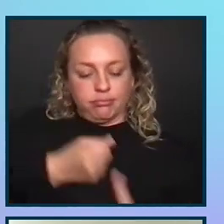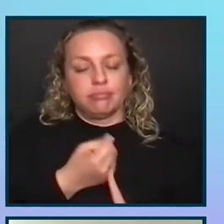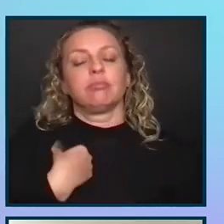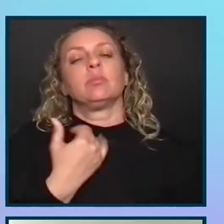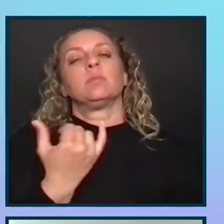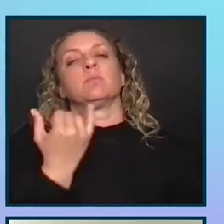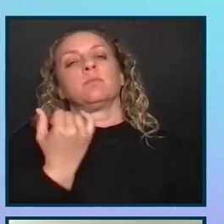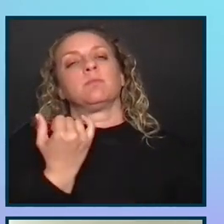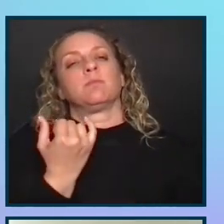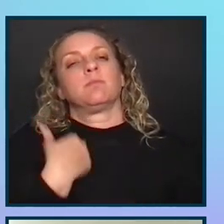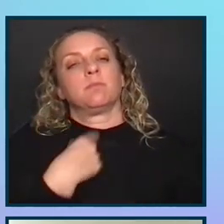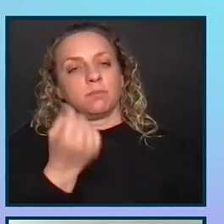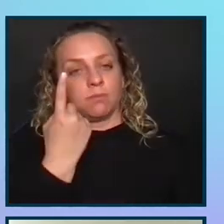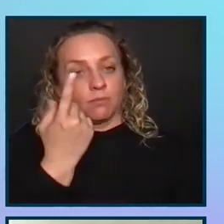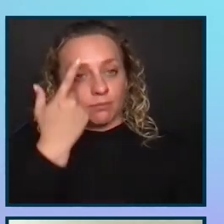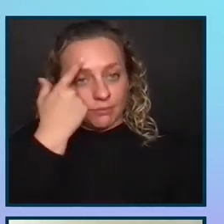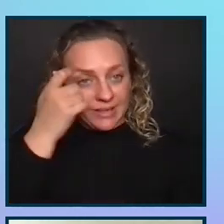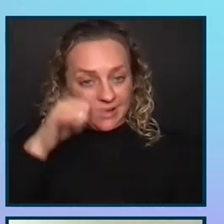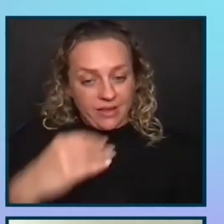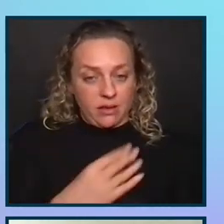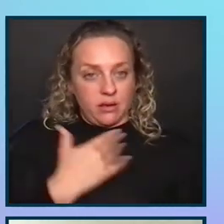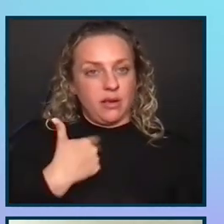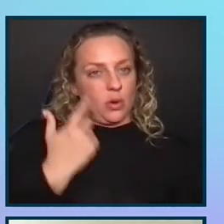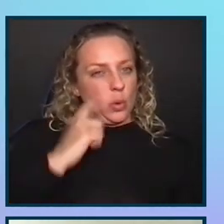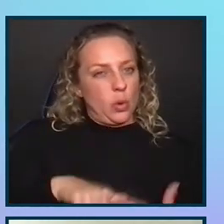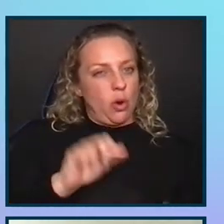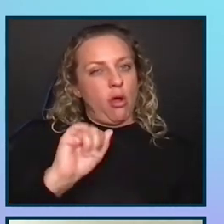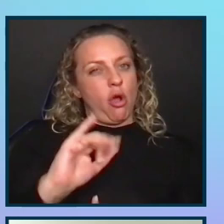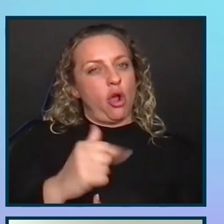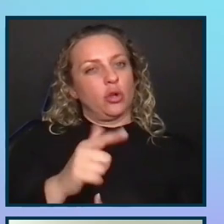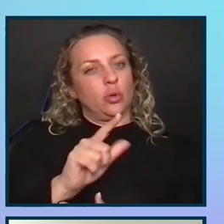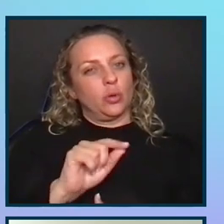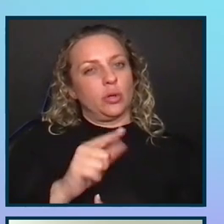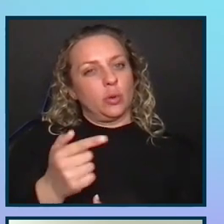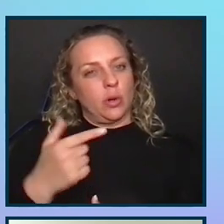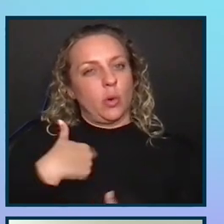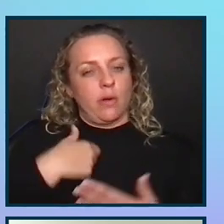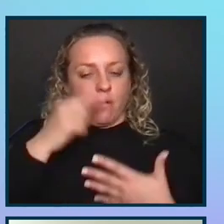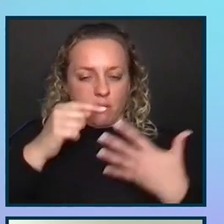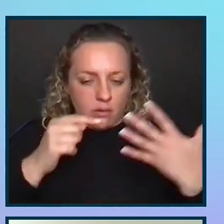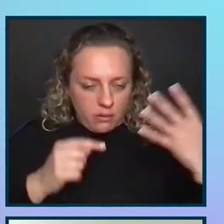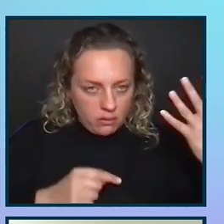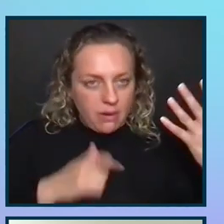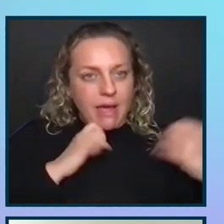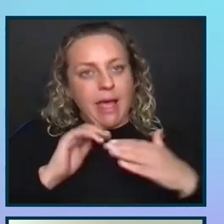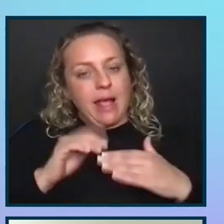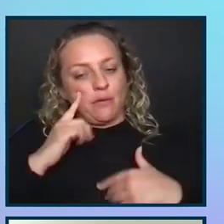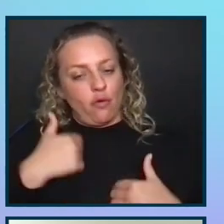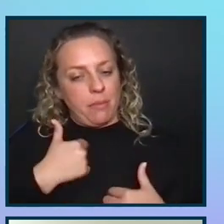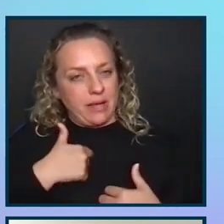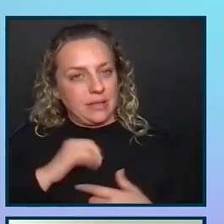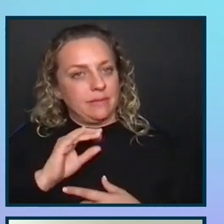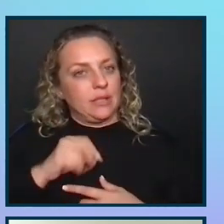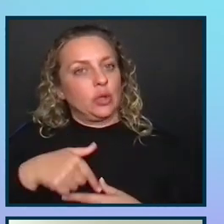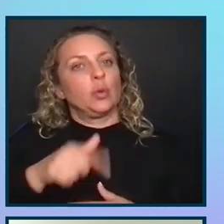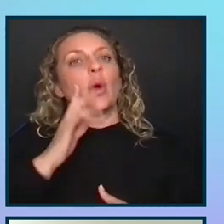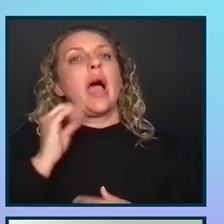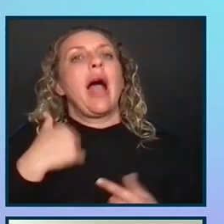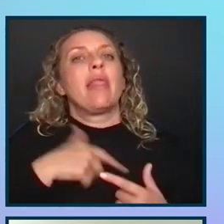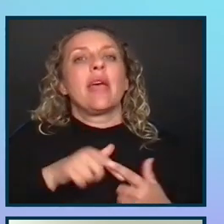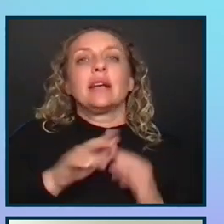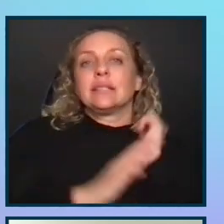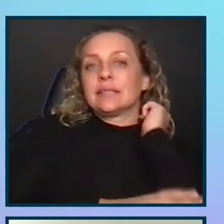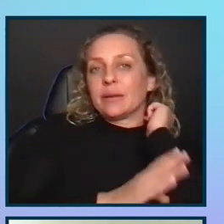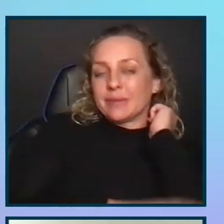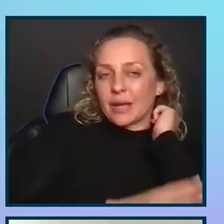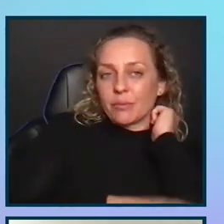and because of this, what you'll notice, so in August 2021, we have the product walkthrough listed as well as access for myself at DQ. And then in September